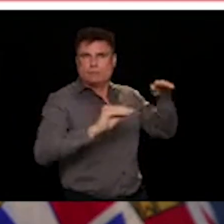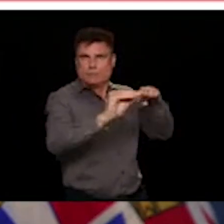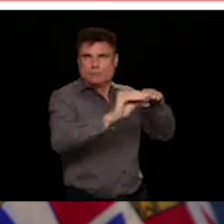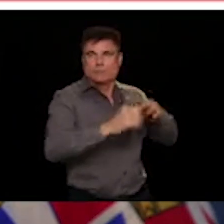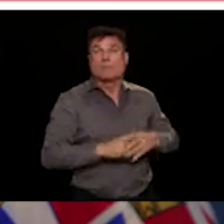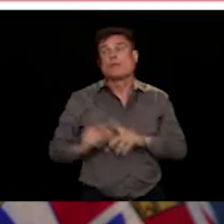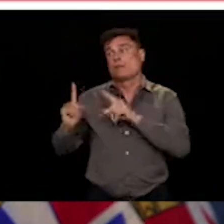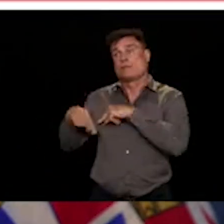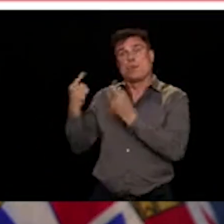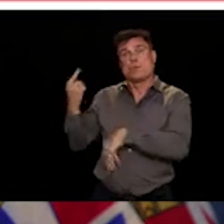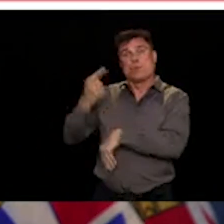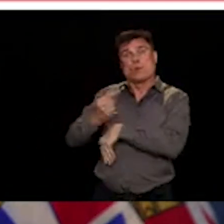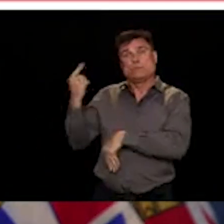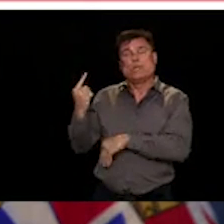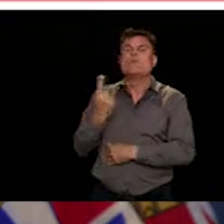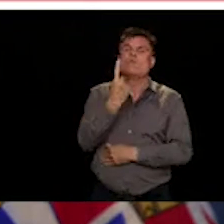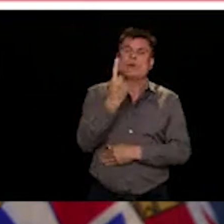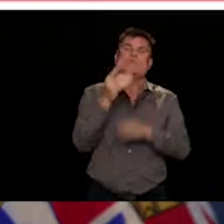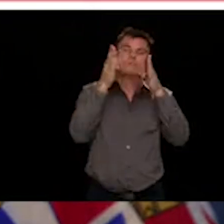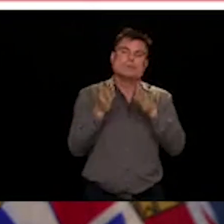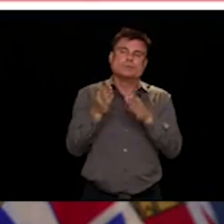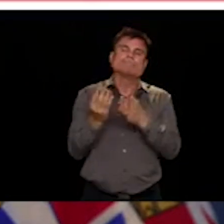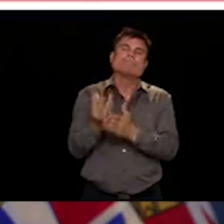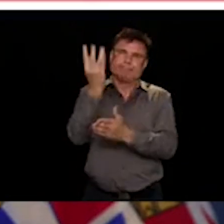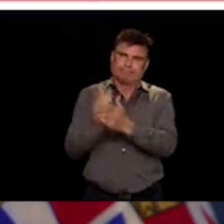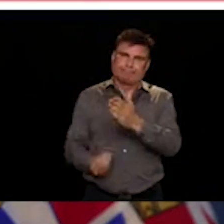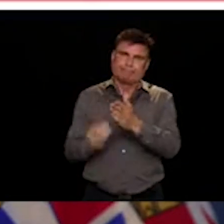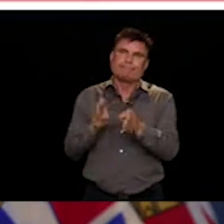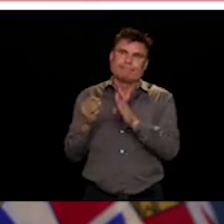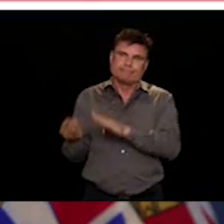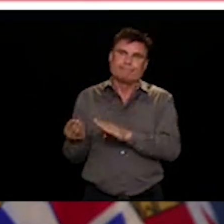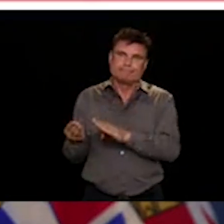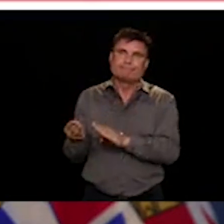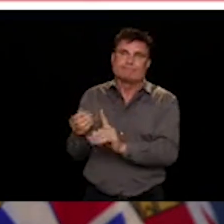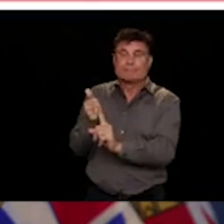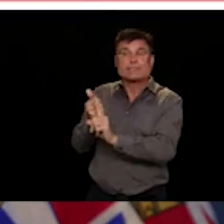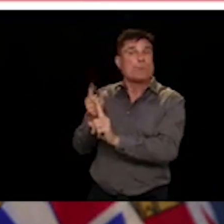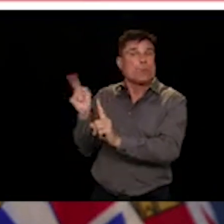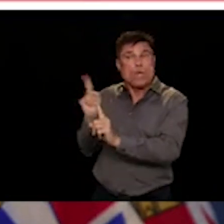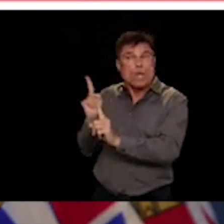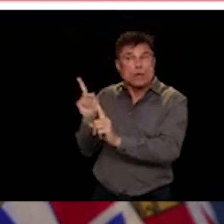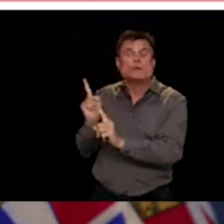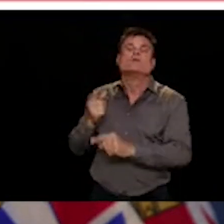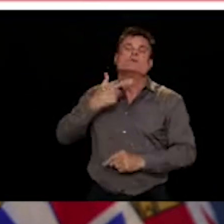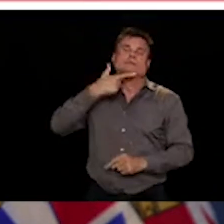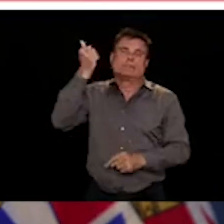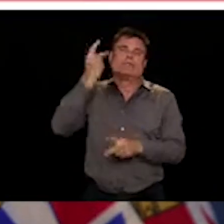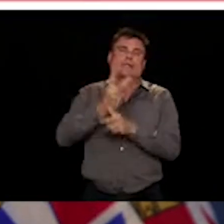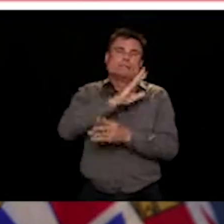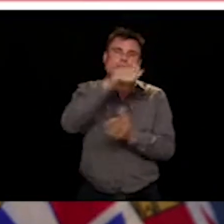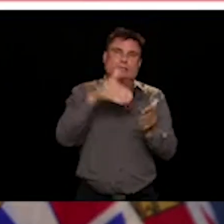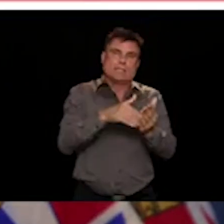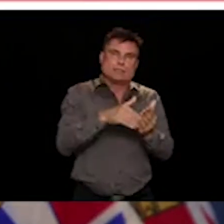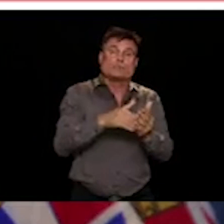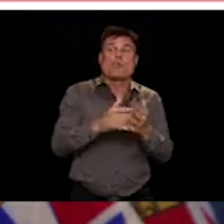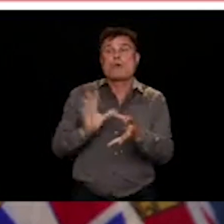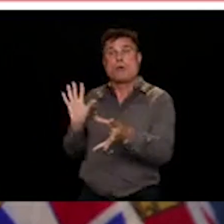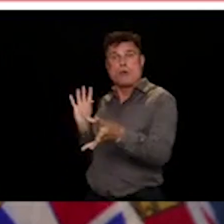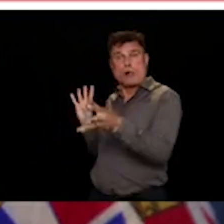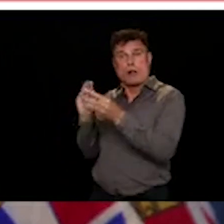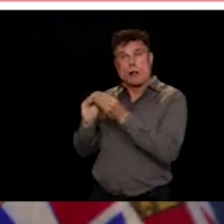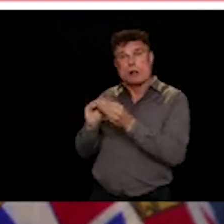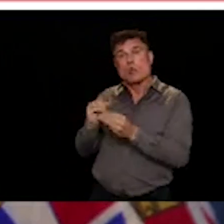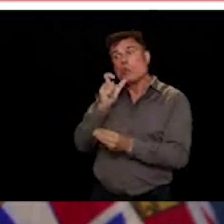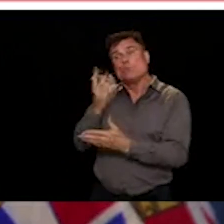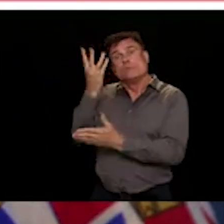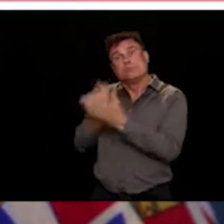also a person from long-term care, bringing our total number of people who have died from COVID-19 to 170. And our